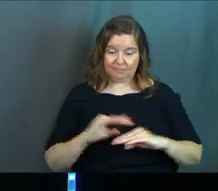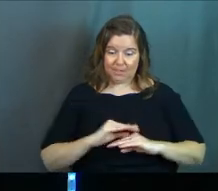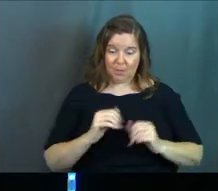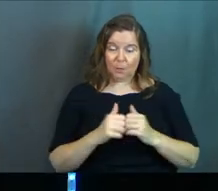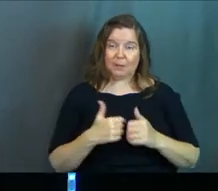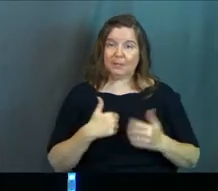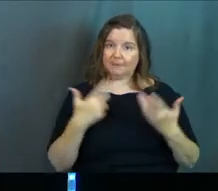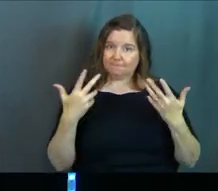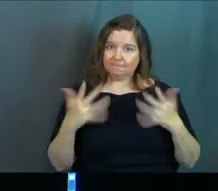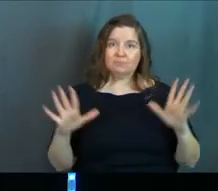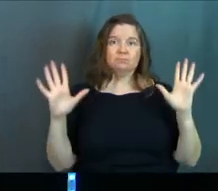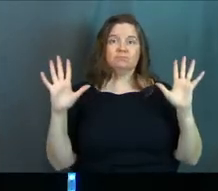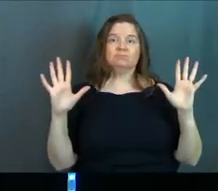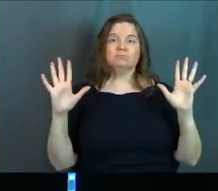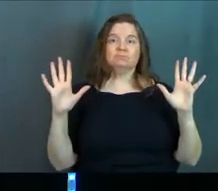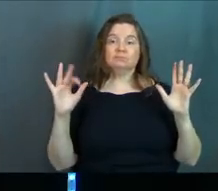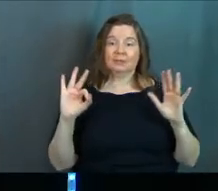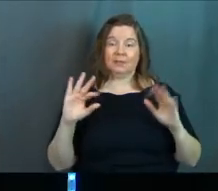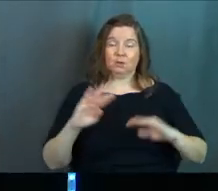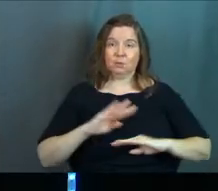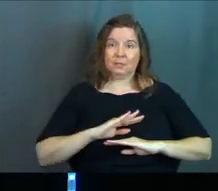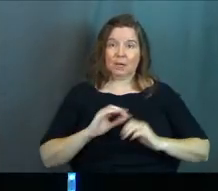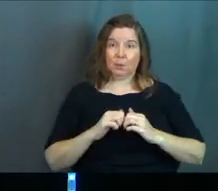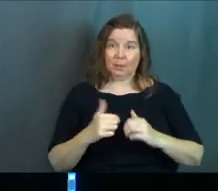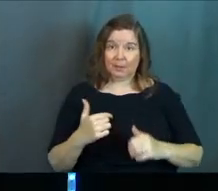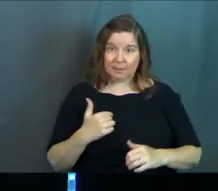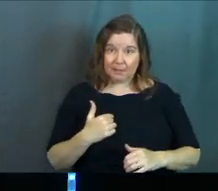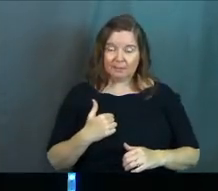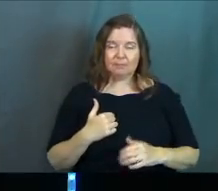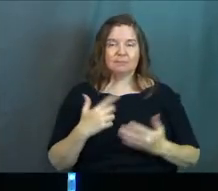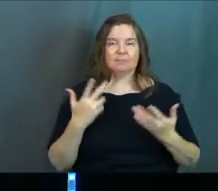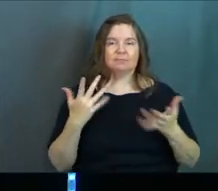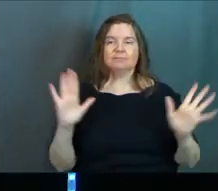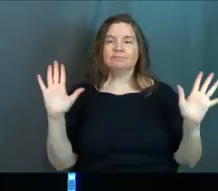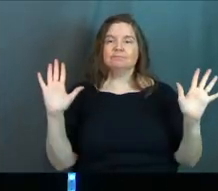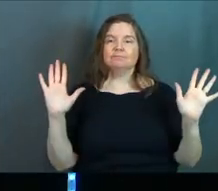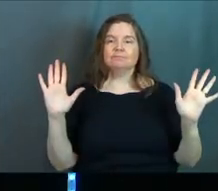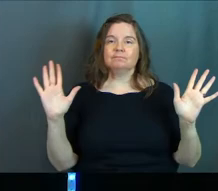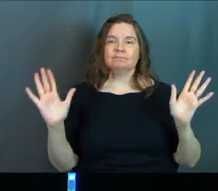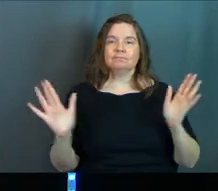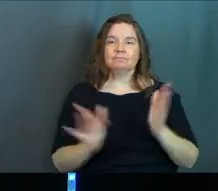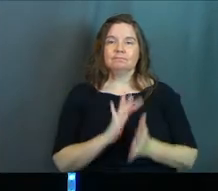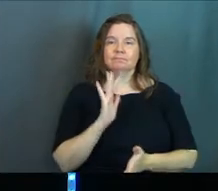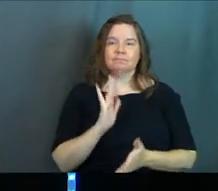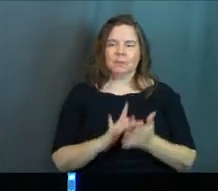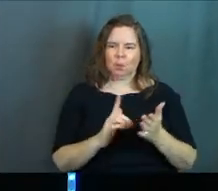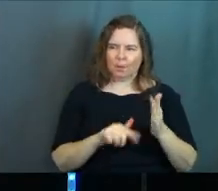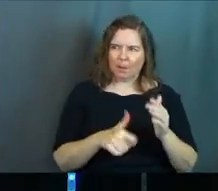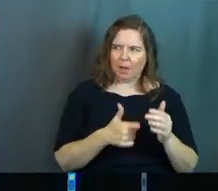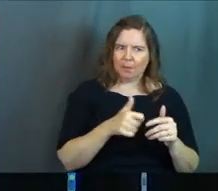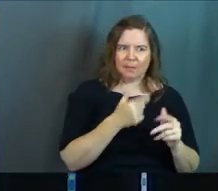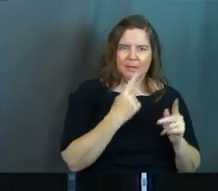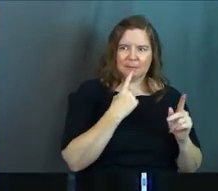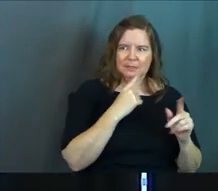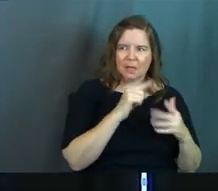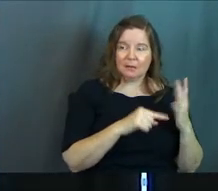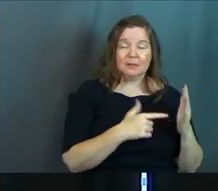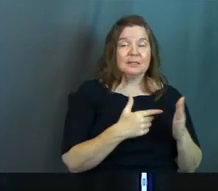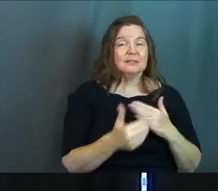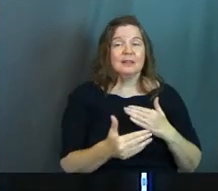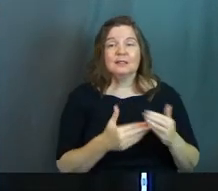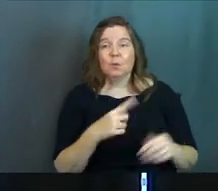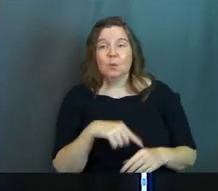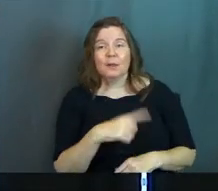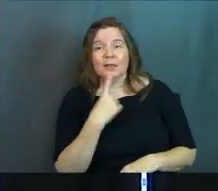settled. If you settle it with me, it's done. Well, what about what everybody else says? Doesn't